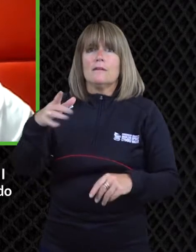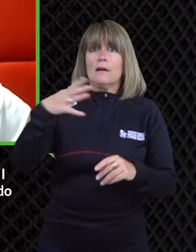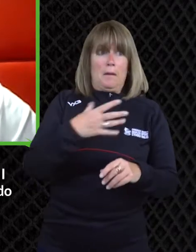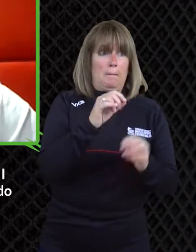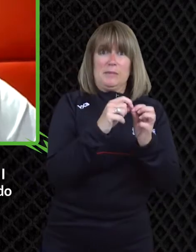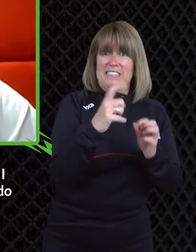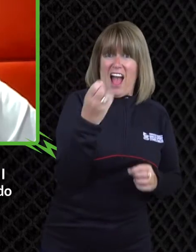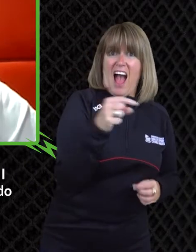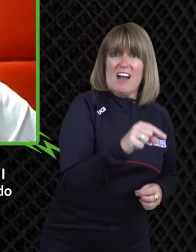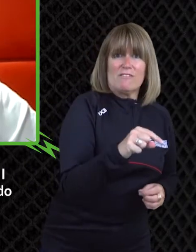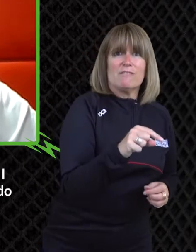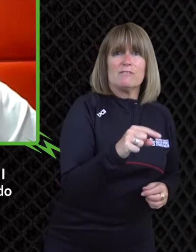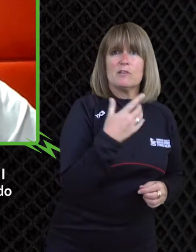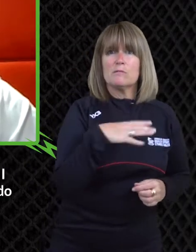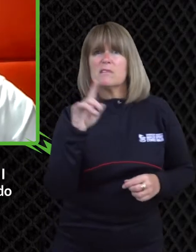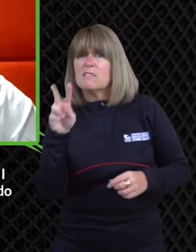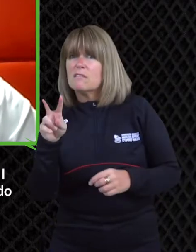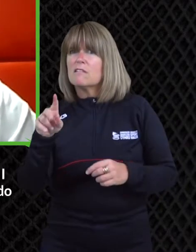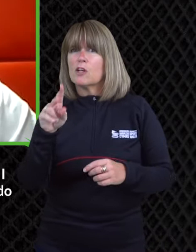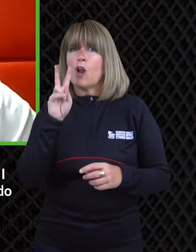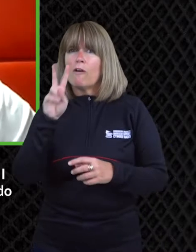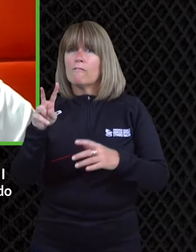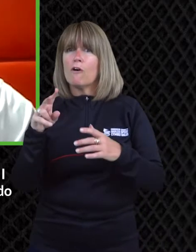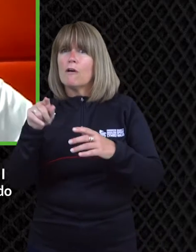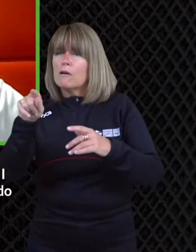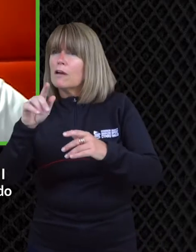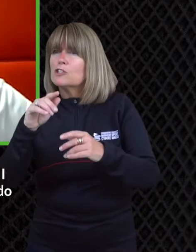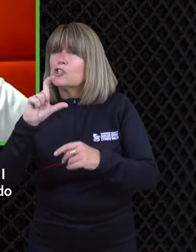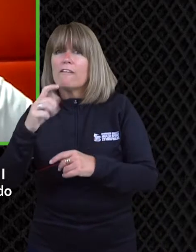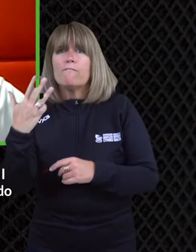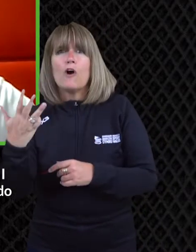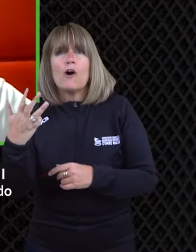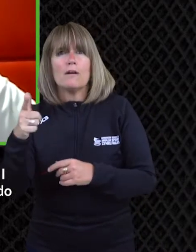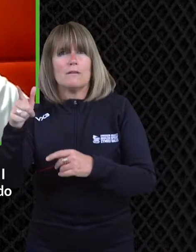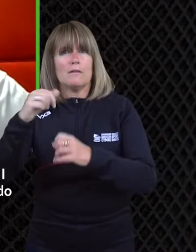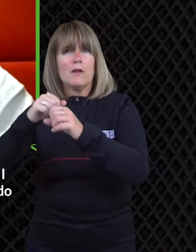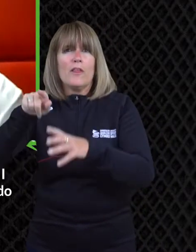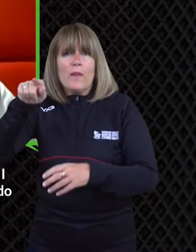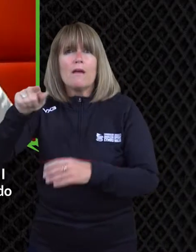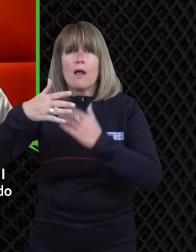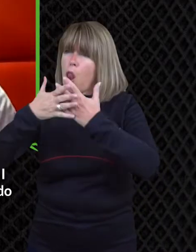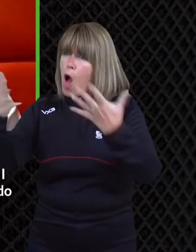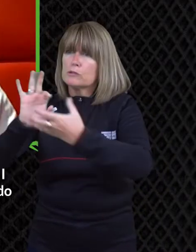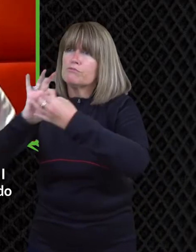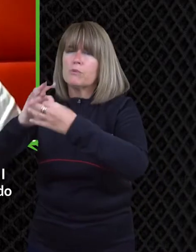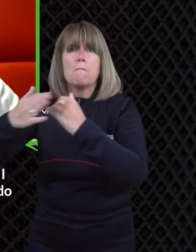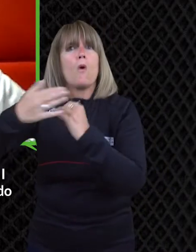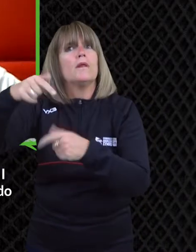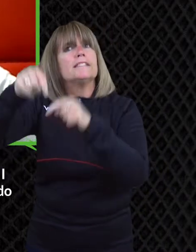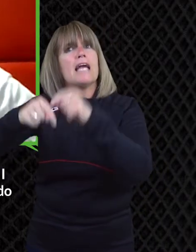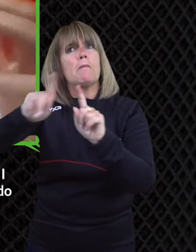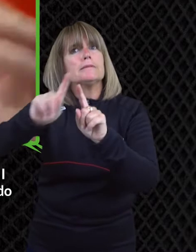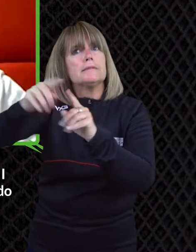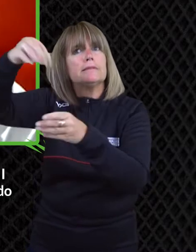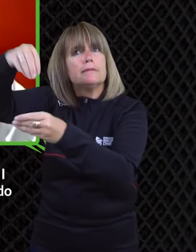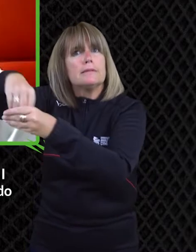you know just a little channel four channel four is the main provider of paralympics um you know we'll also have on the pvc i need to plug that